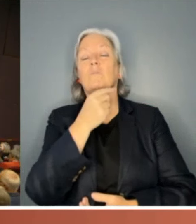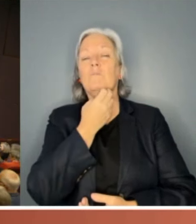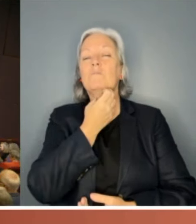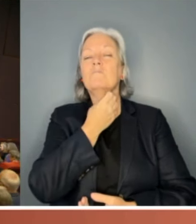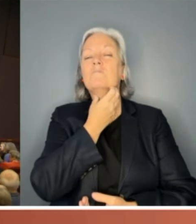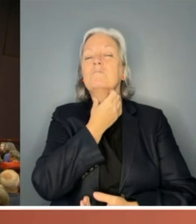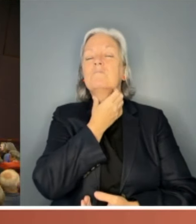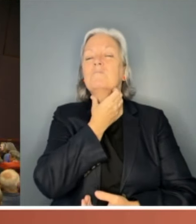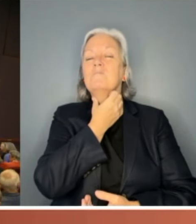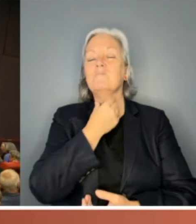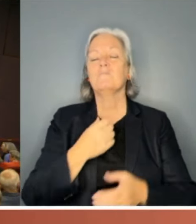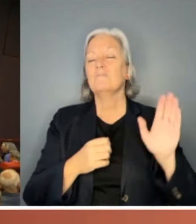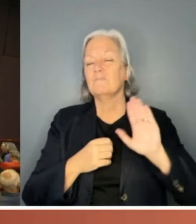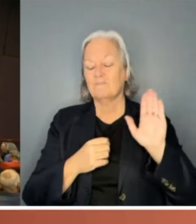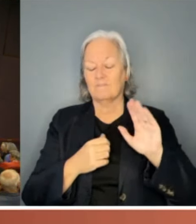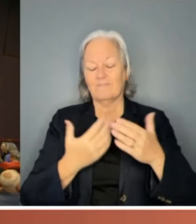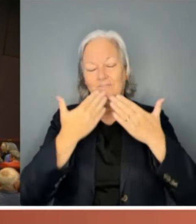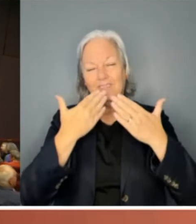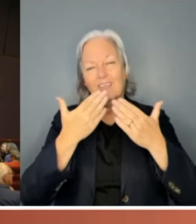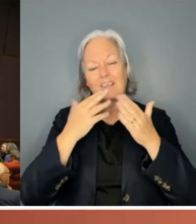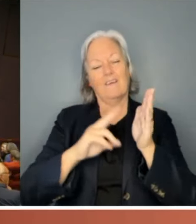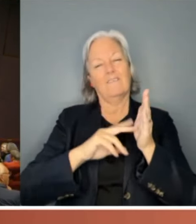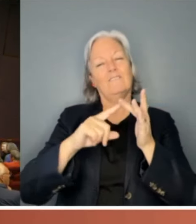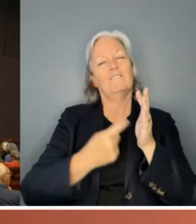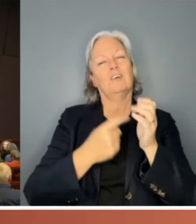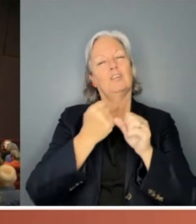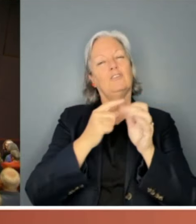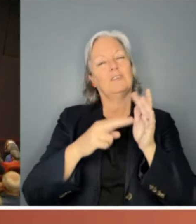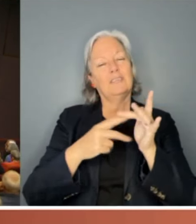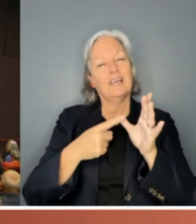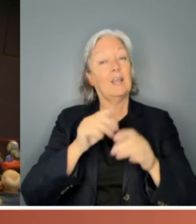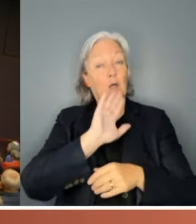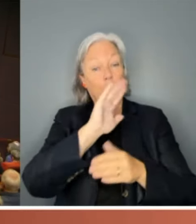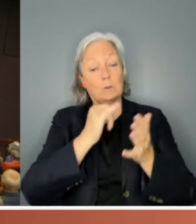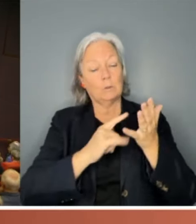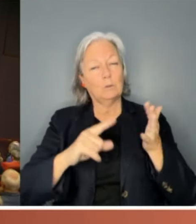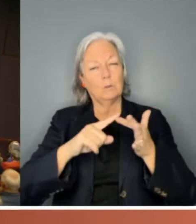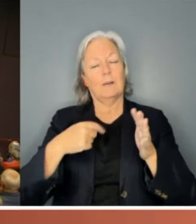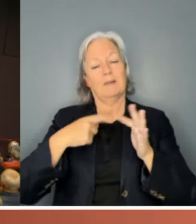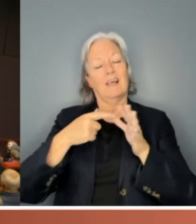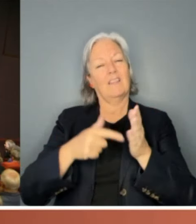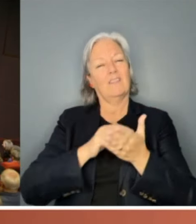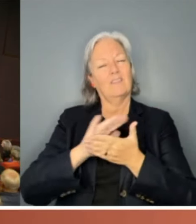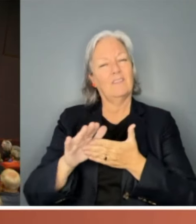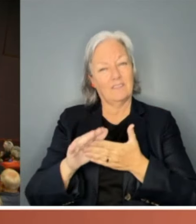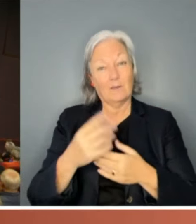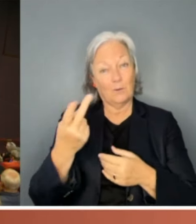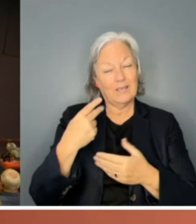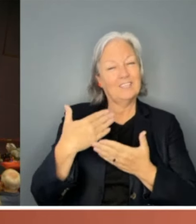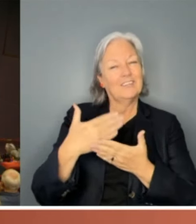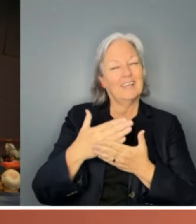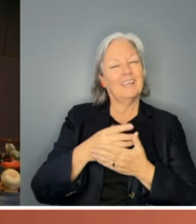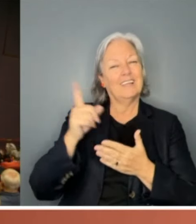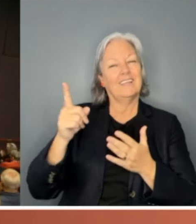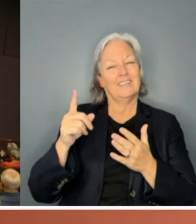Hello. Thank you, Virginia. And hello, Sue. I'm Kath Witte. And we shared some work at the United Workers'